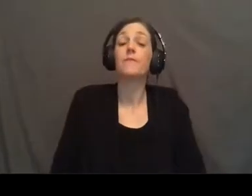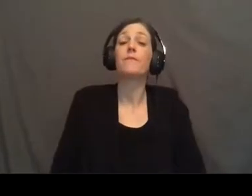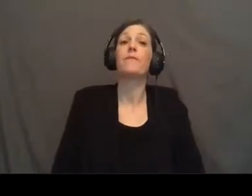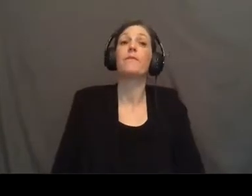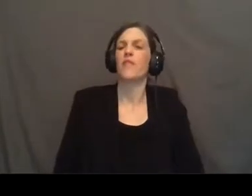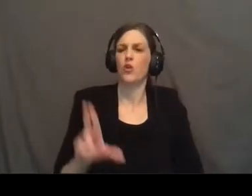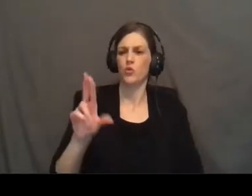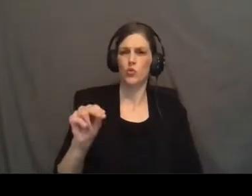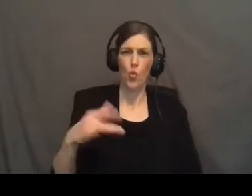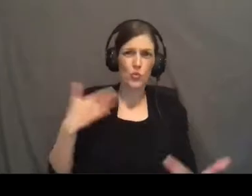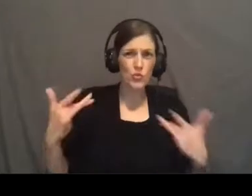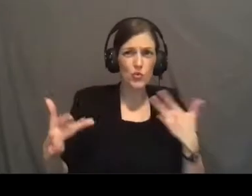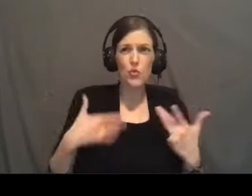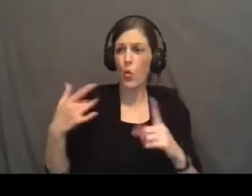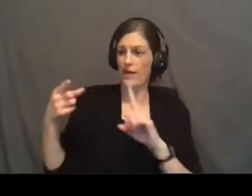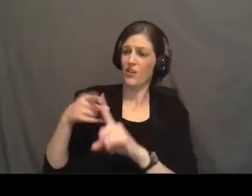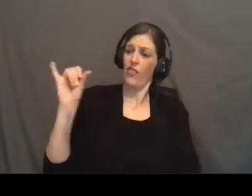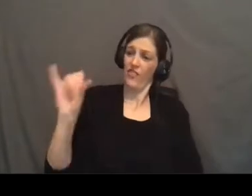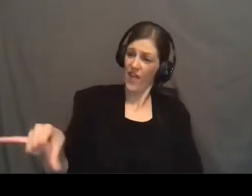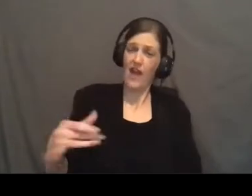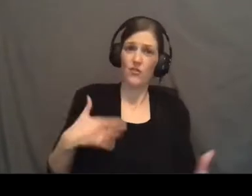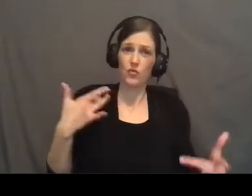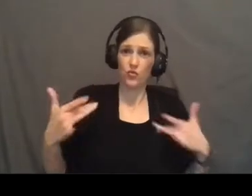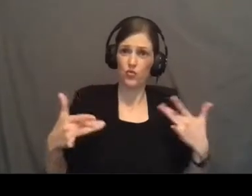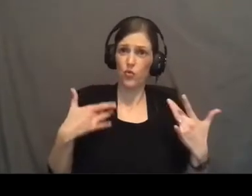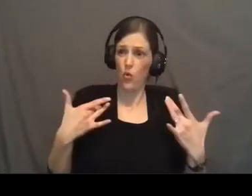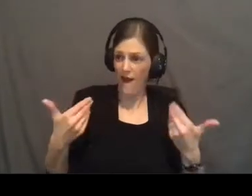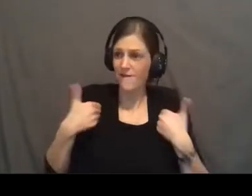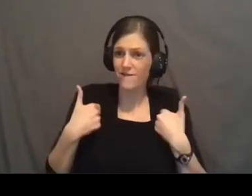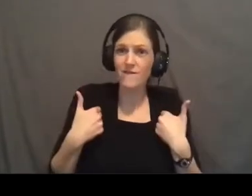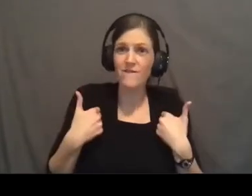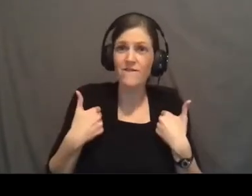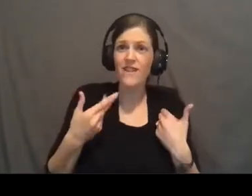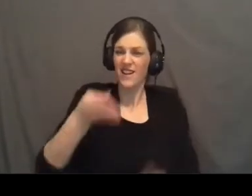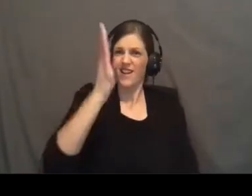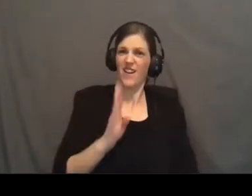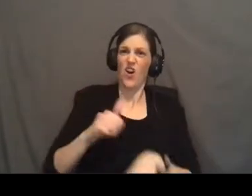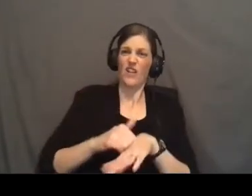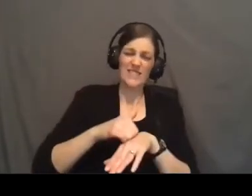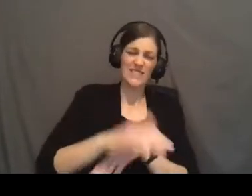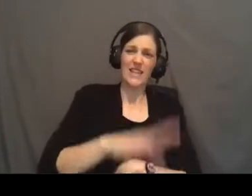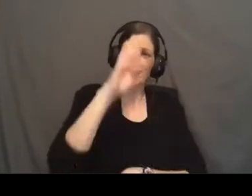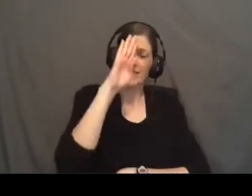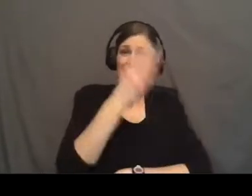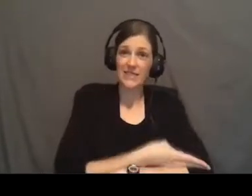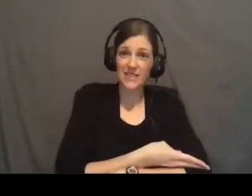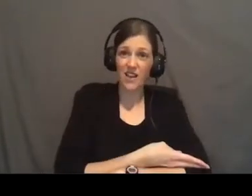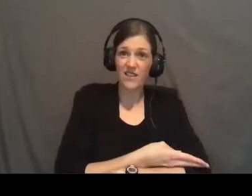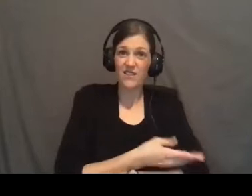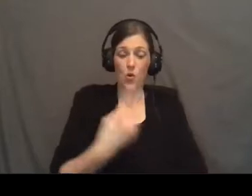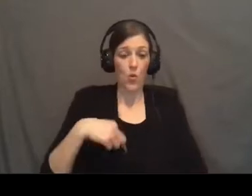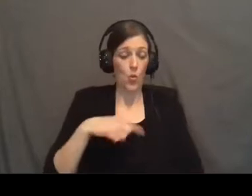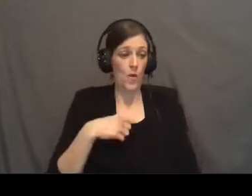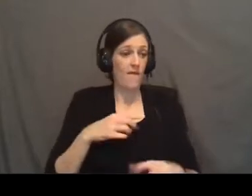There is no joy in this world until that joy is to be had. God sent His Son. When we have openly